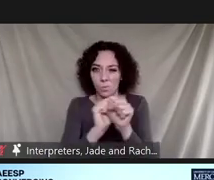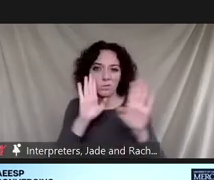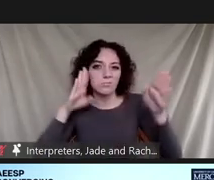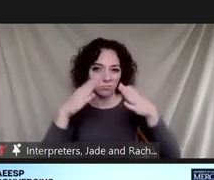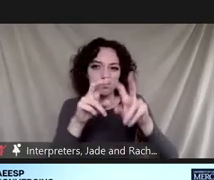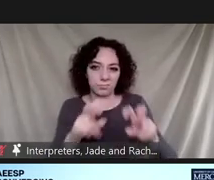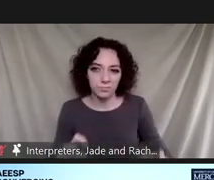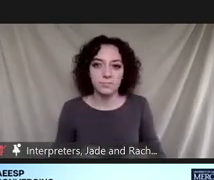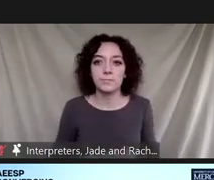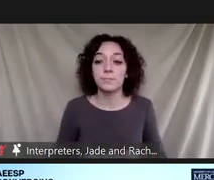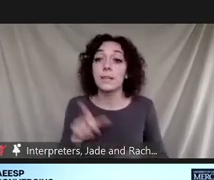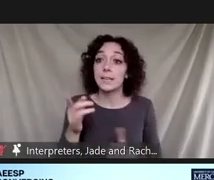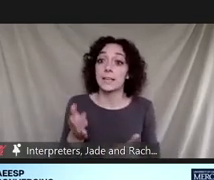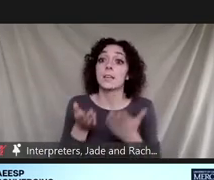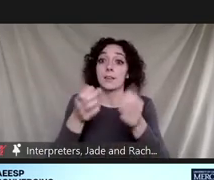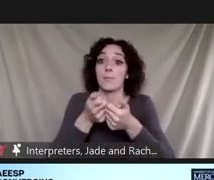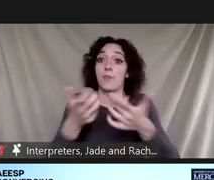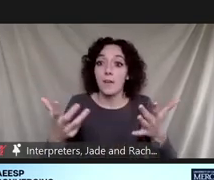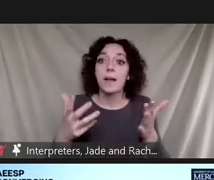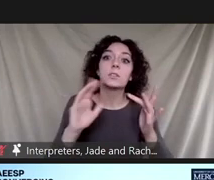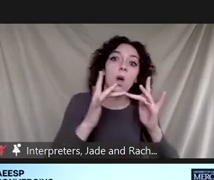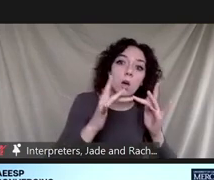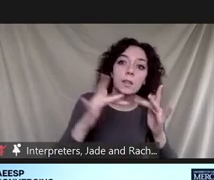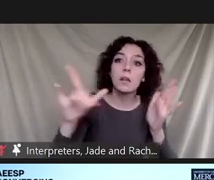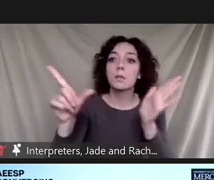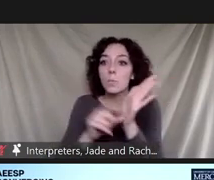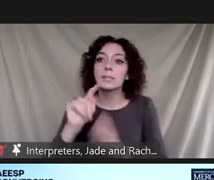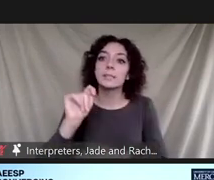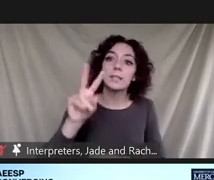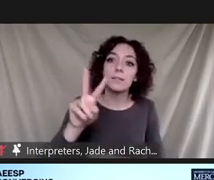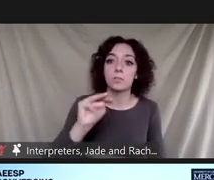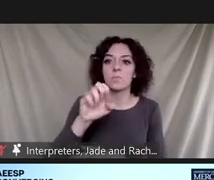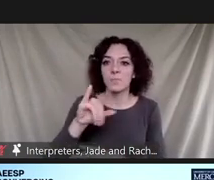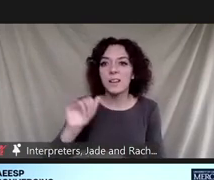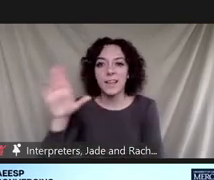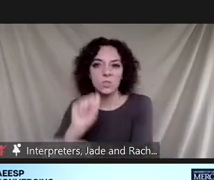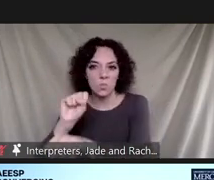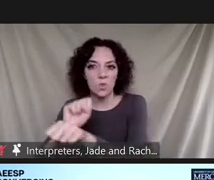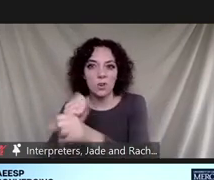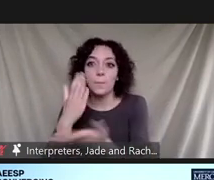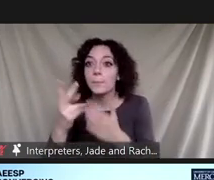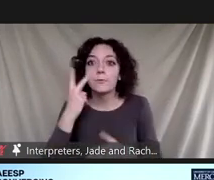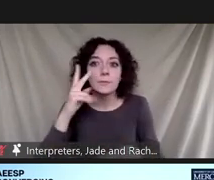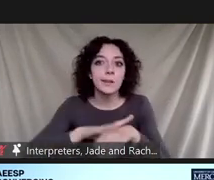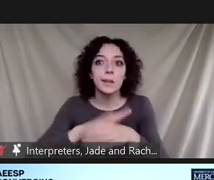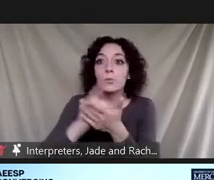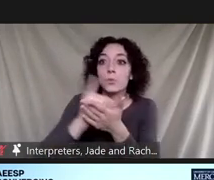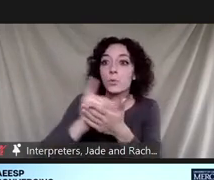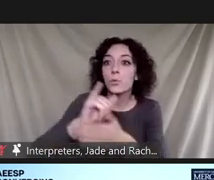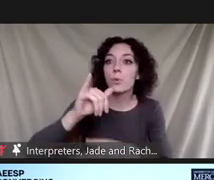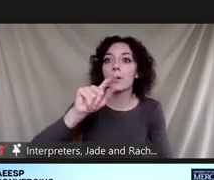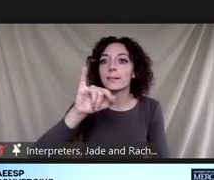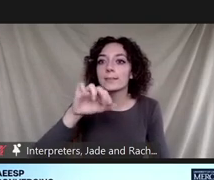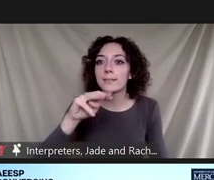provides commentary to online print radio and television media so you may have seen his articles in the new york times washington post